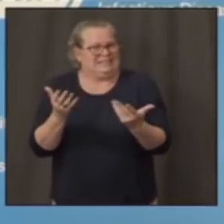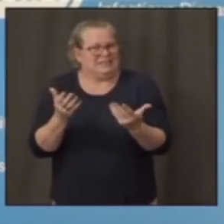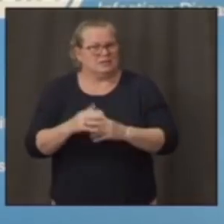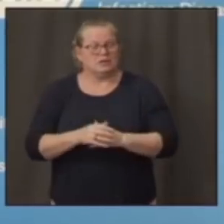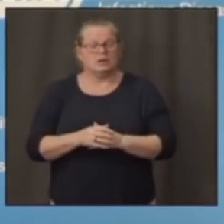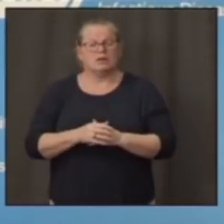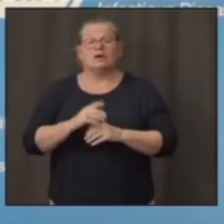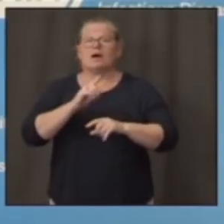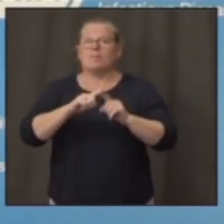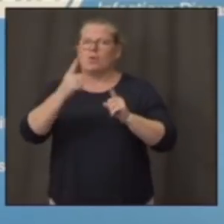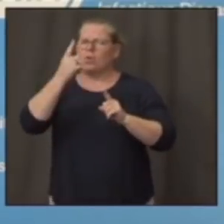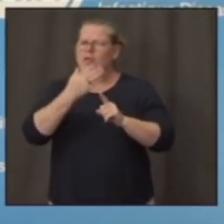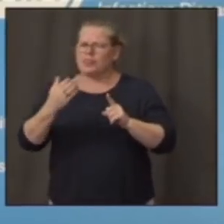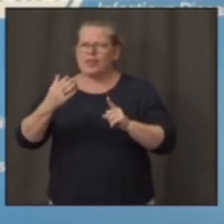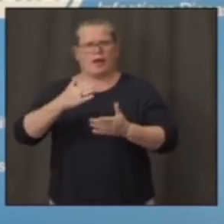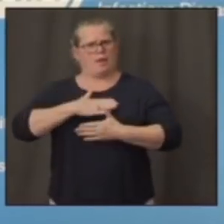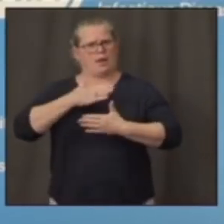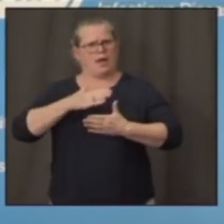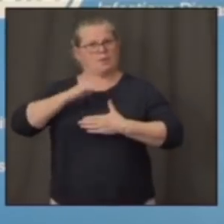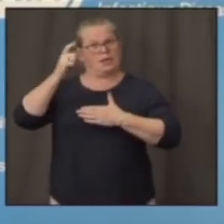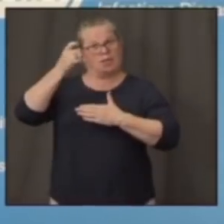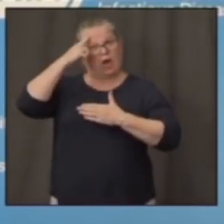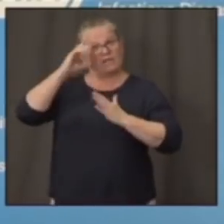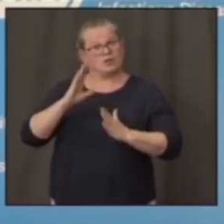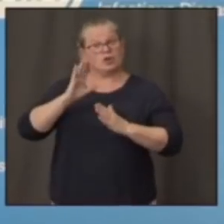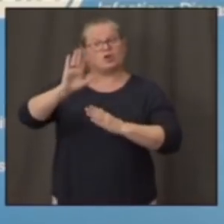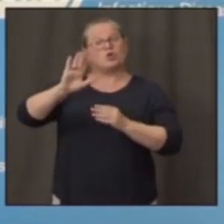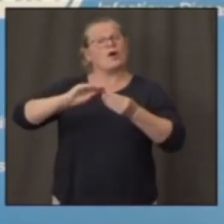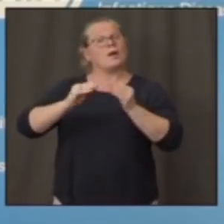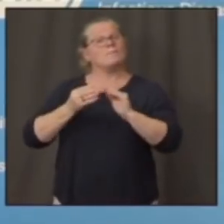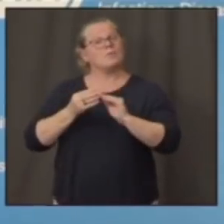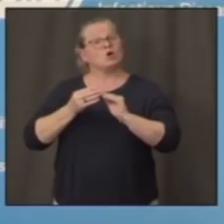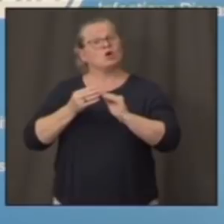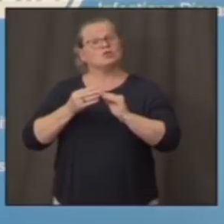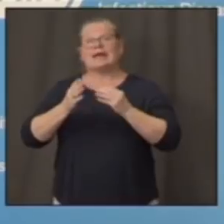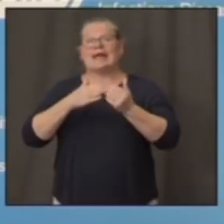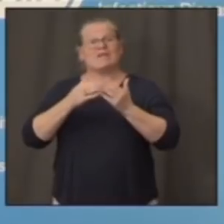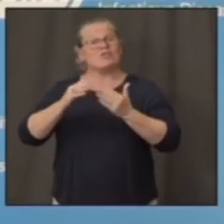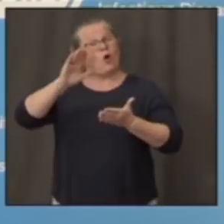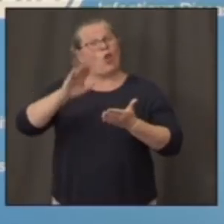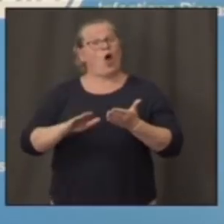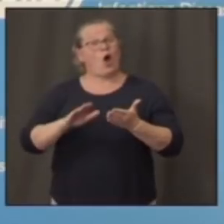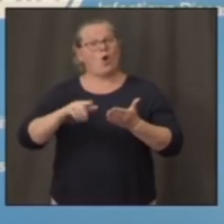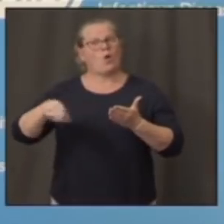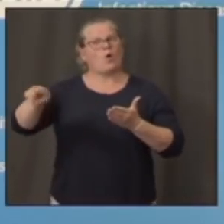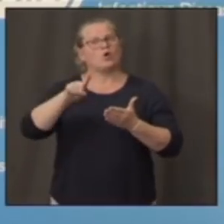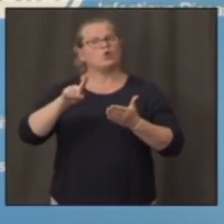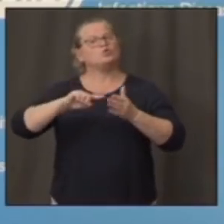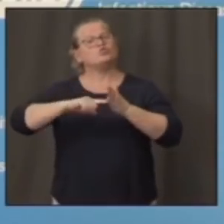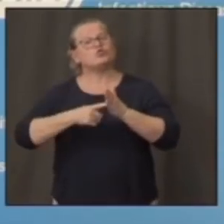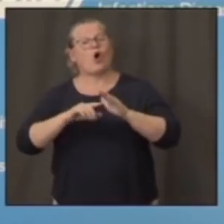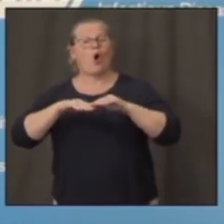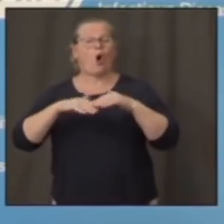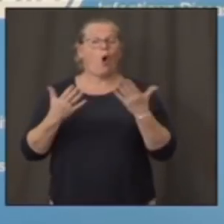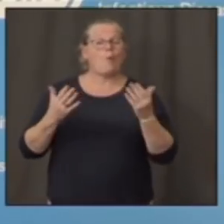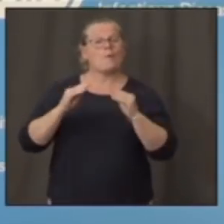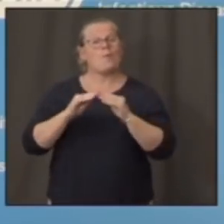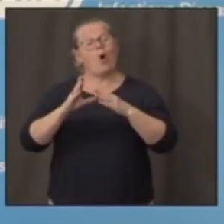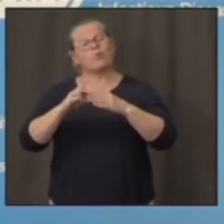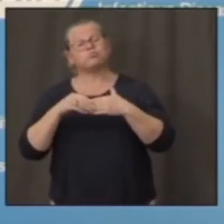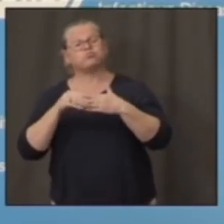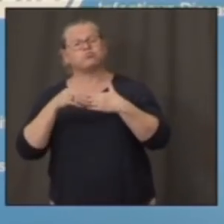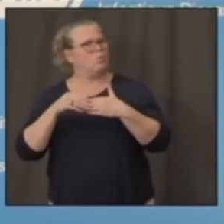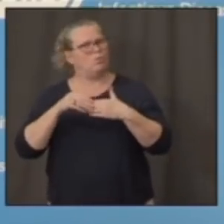numbers, you're not pulling back on your vigilance and making sure you don't have a surgence of